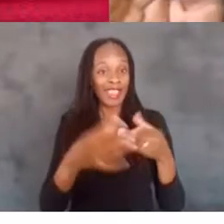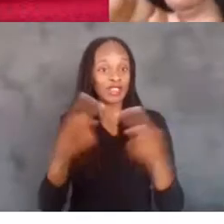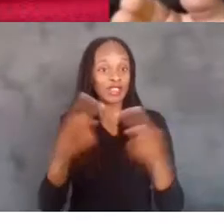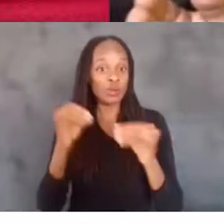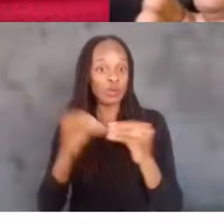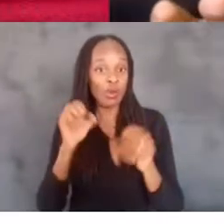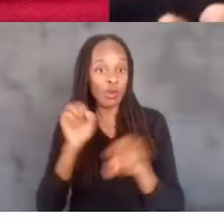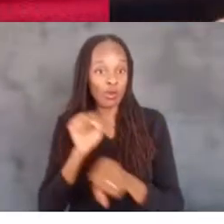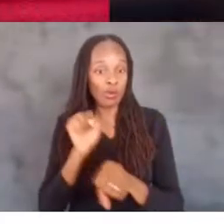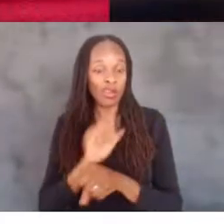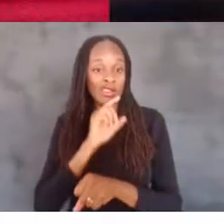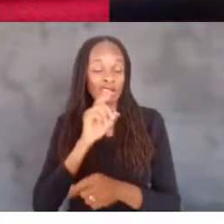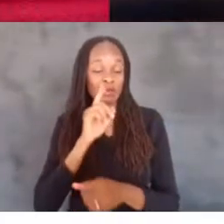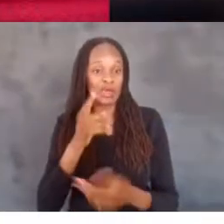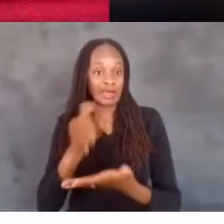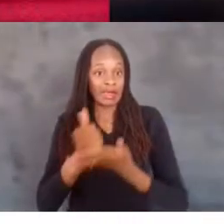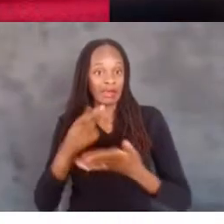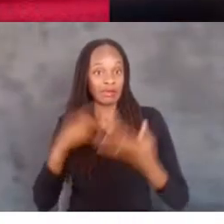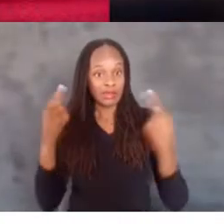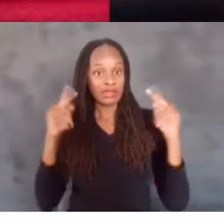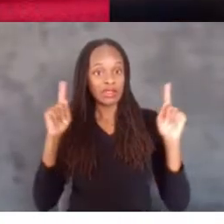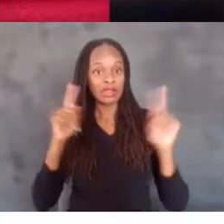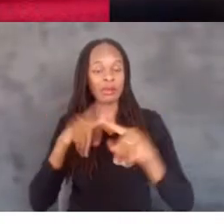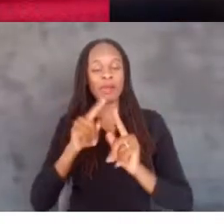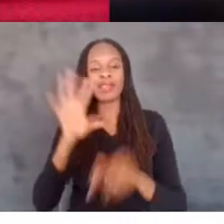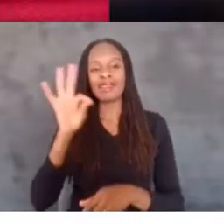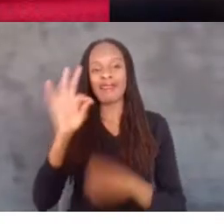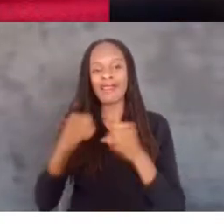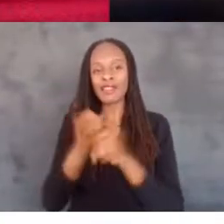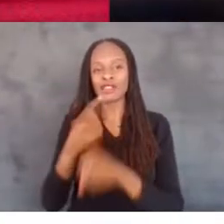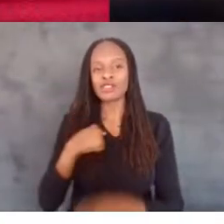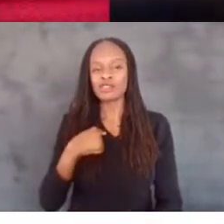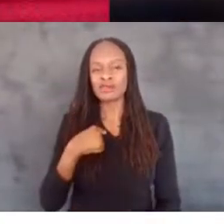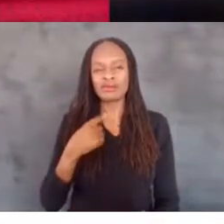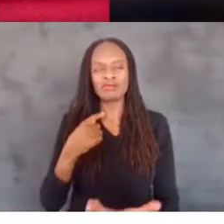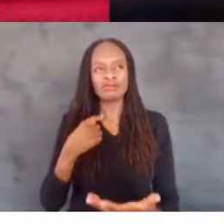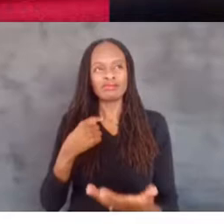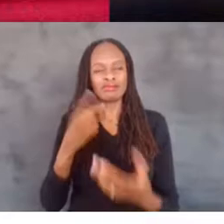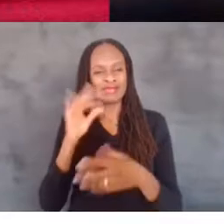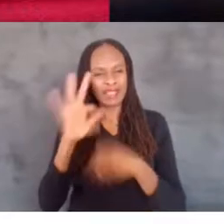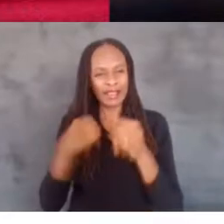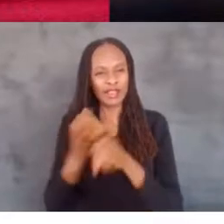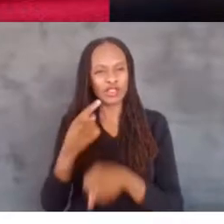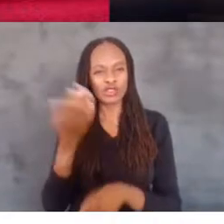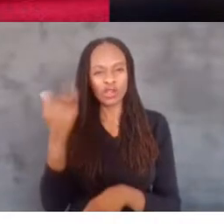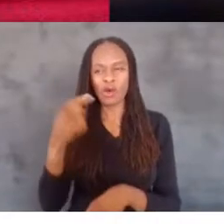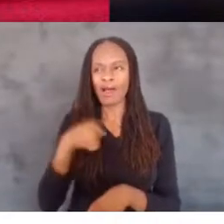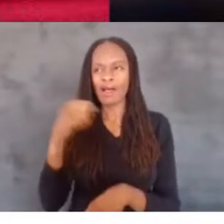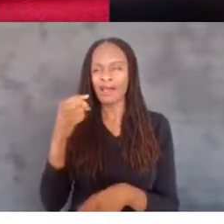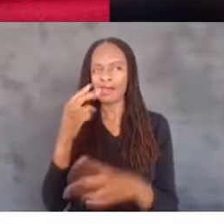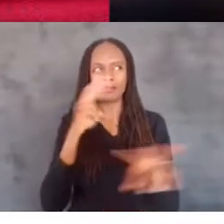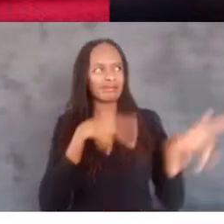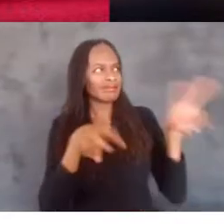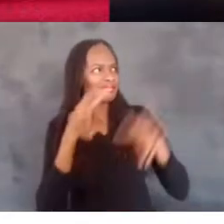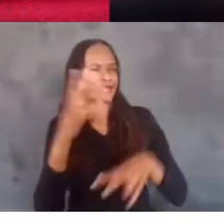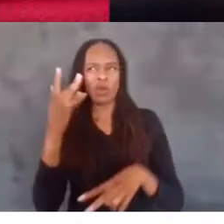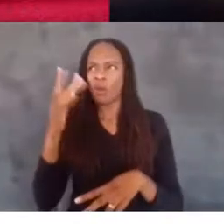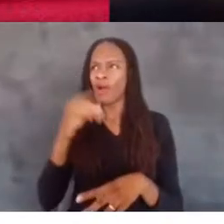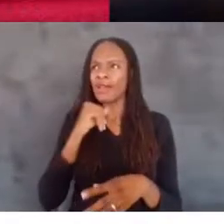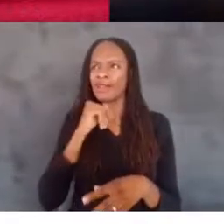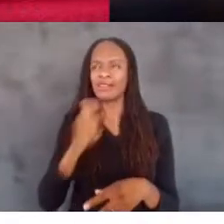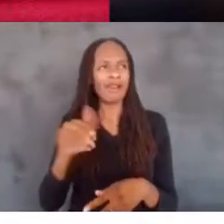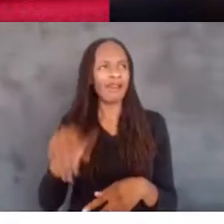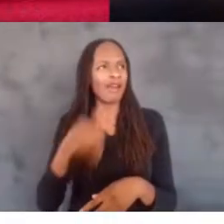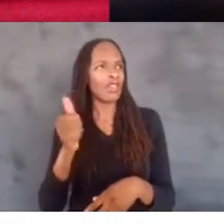worked out for me. But nine years ago, I was looking around, I was like, why aren't more people with disabilities creating their own work? It's led to opportunities